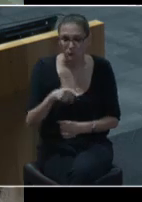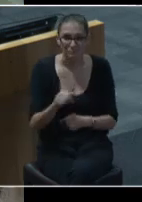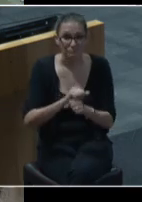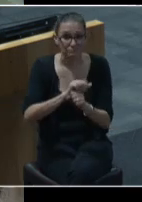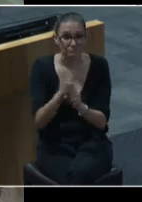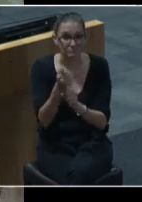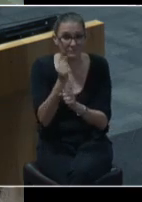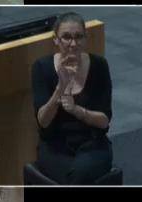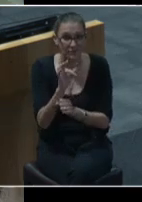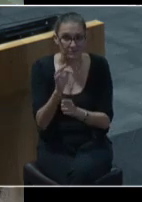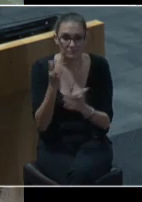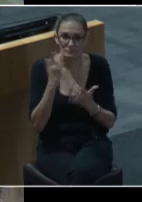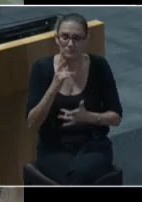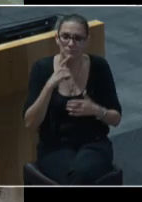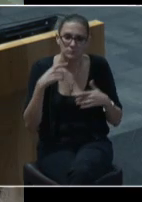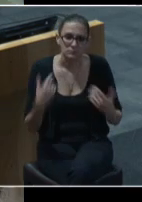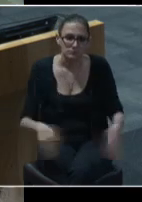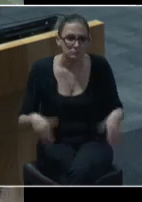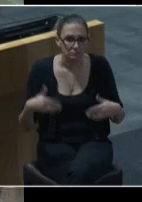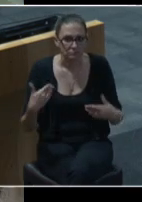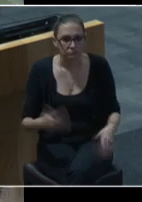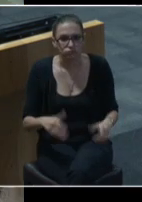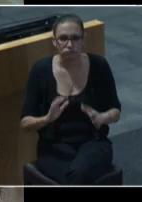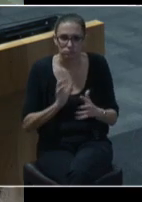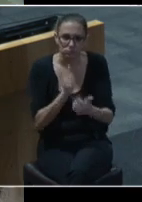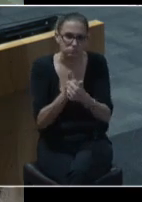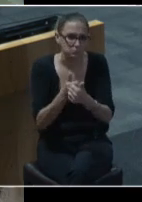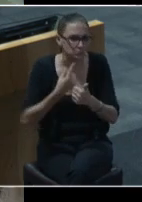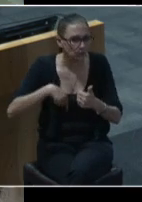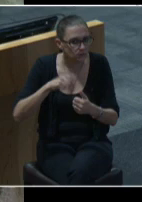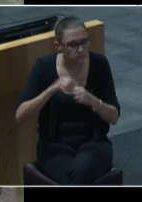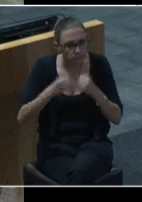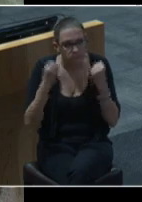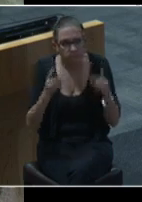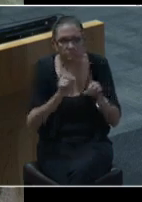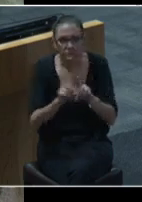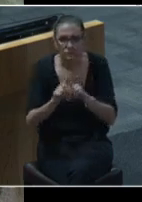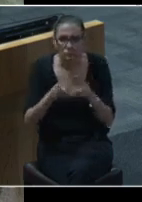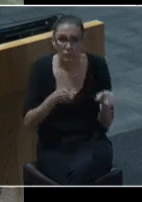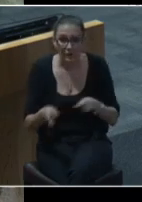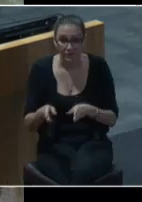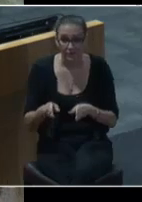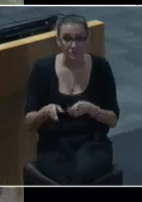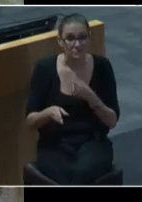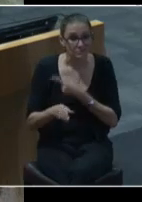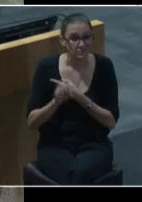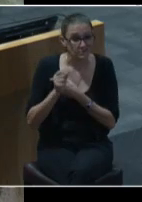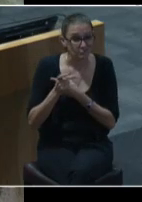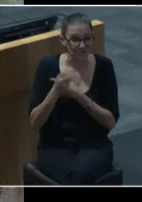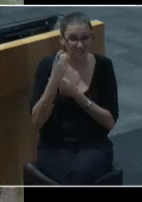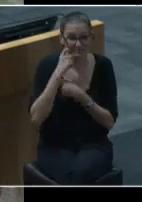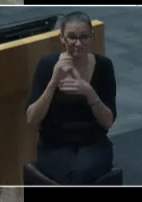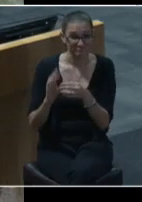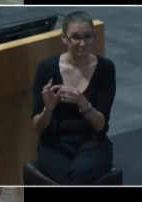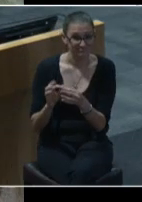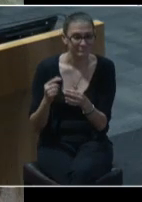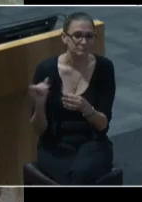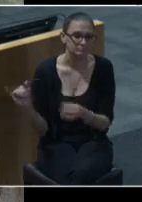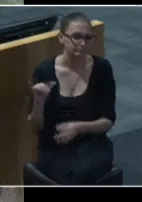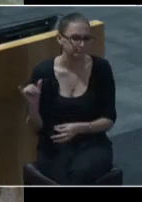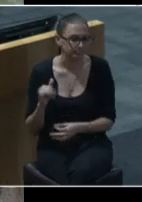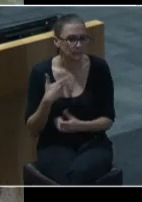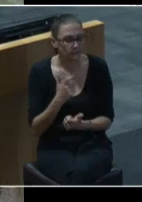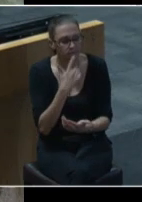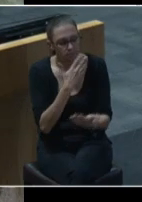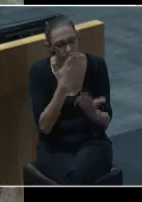pandemic has tested our community in so many ways and like spencer i would like to take a moment to thank